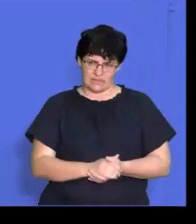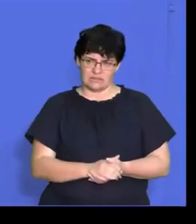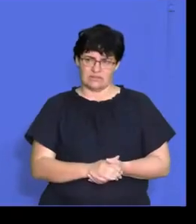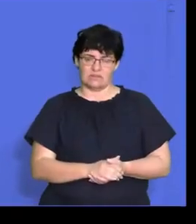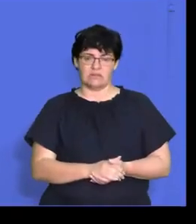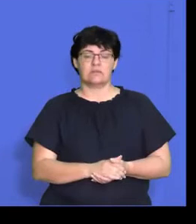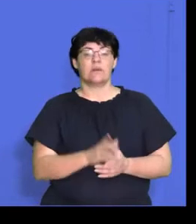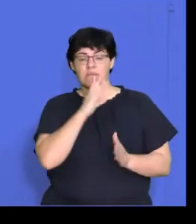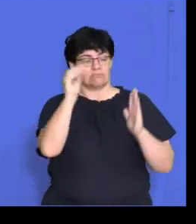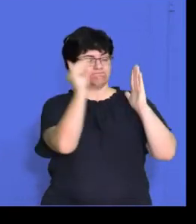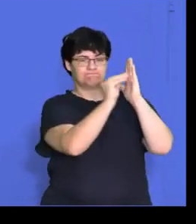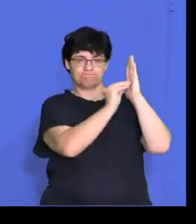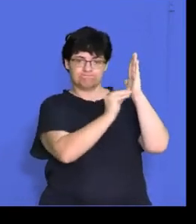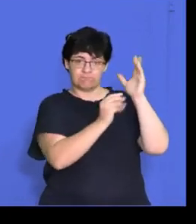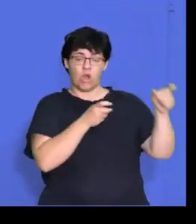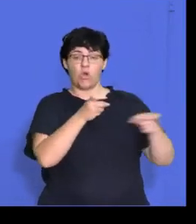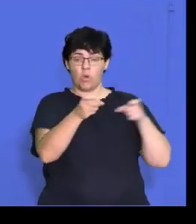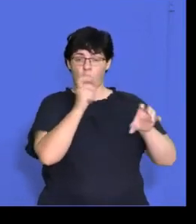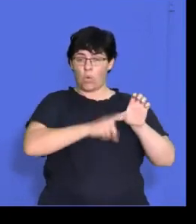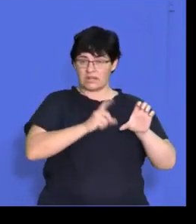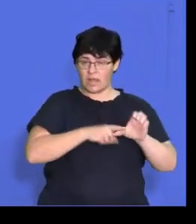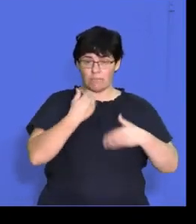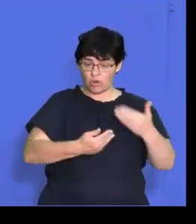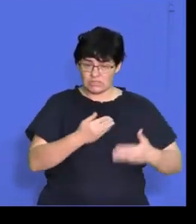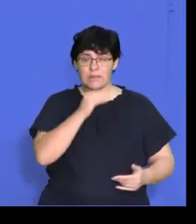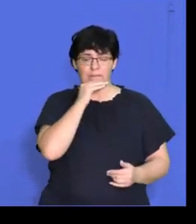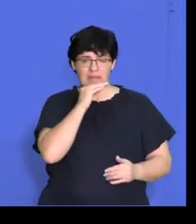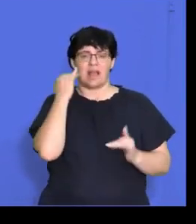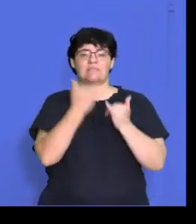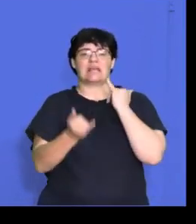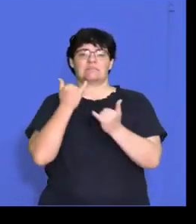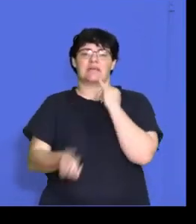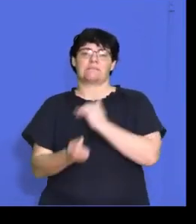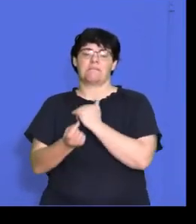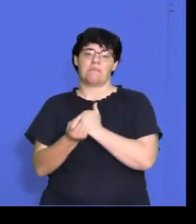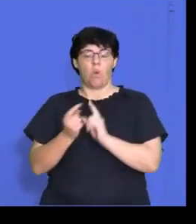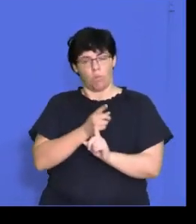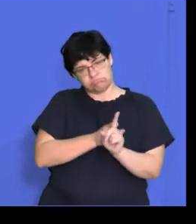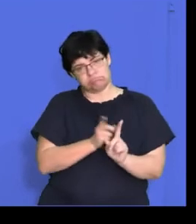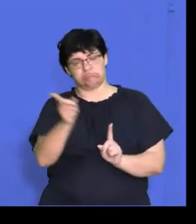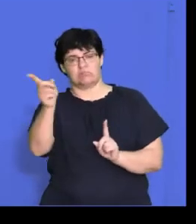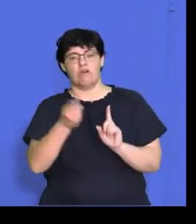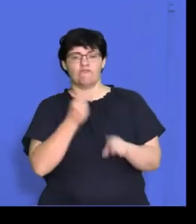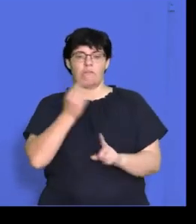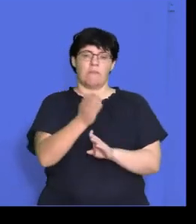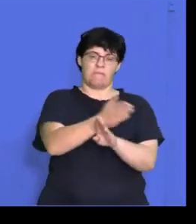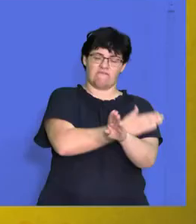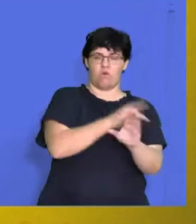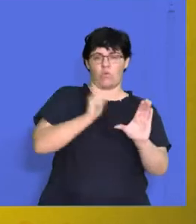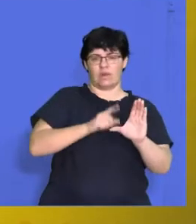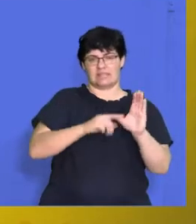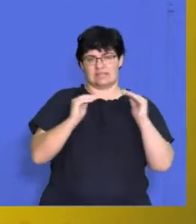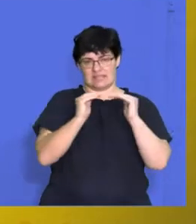And then undocumented quality control systems or processes could result in an error or deviations from the preset quality